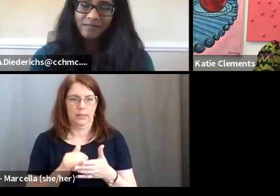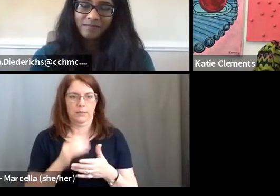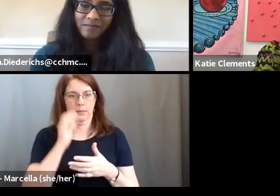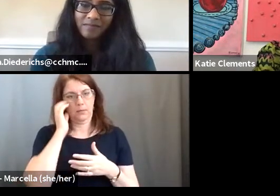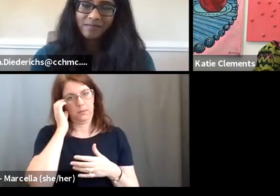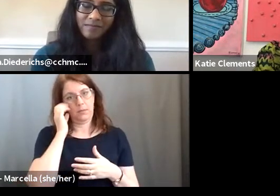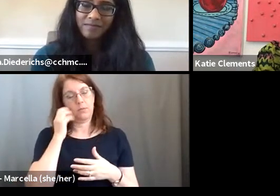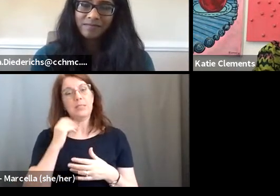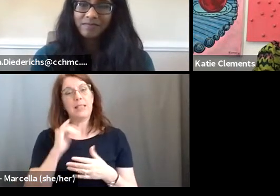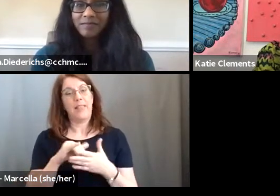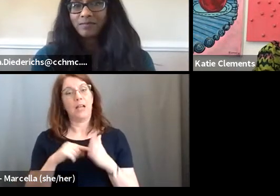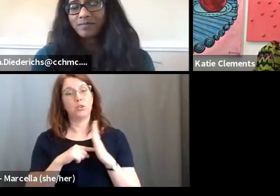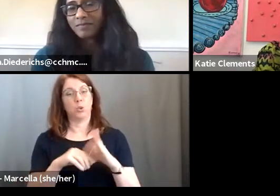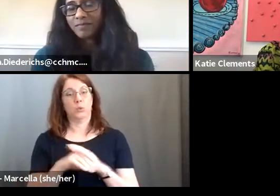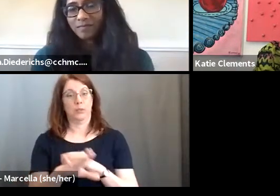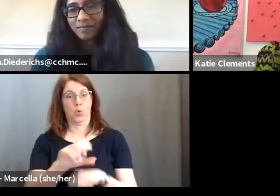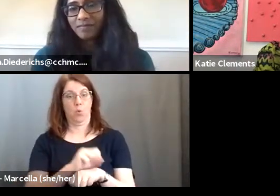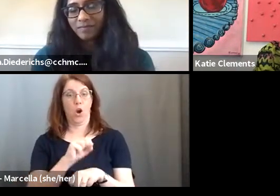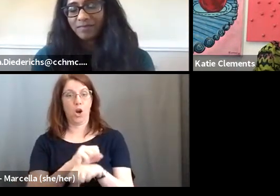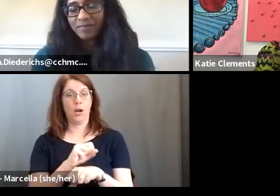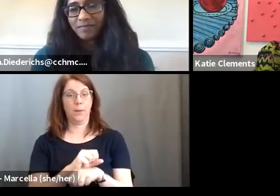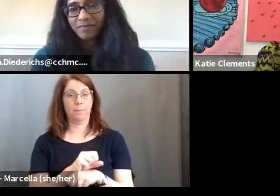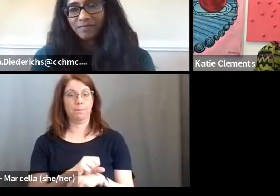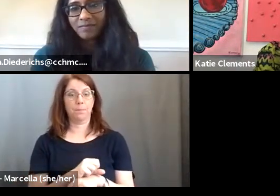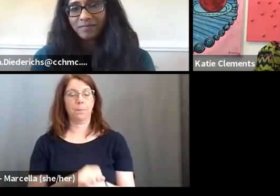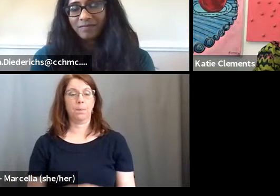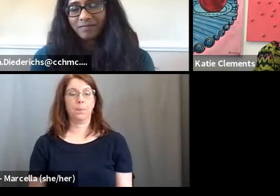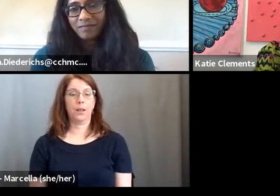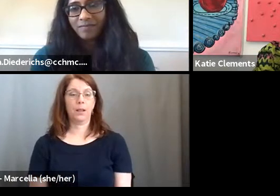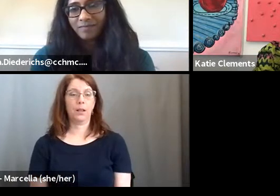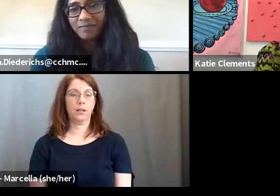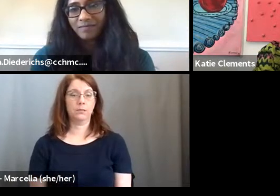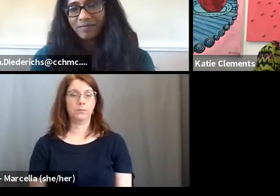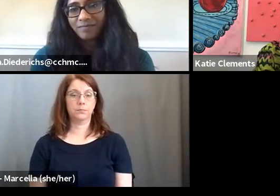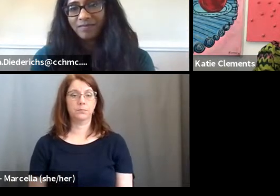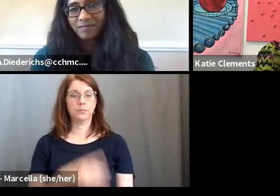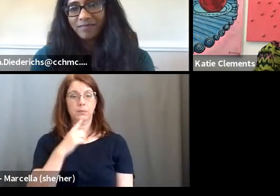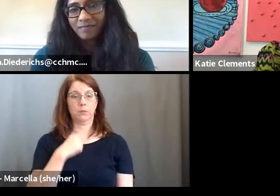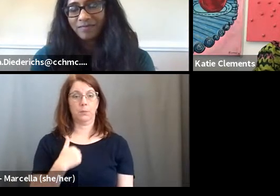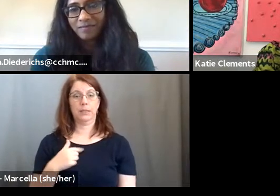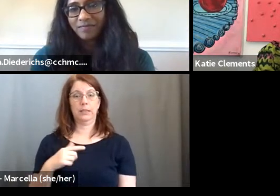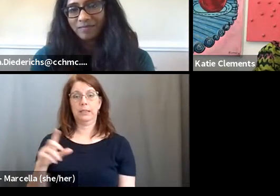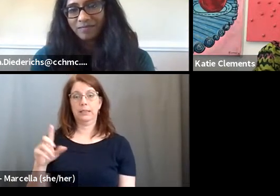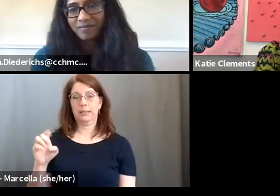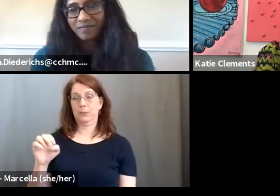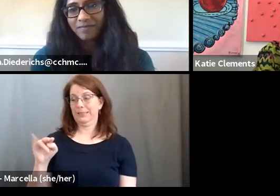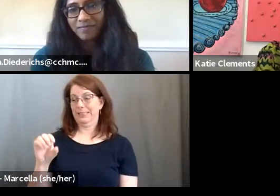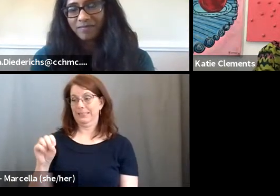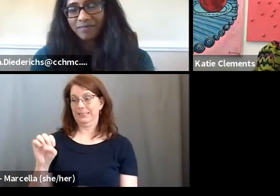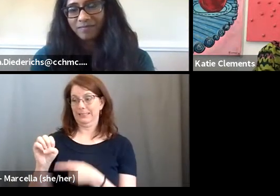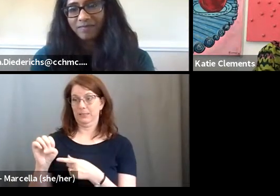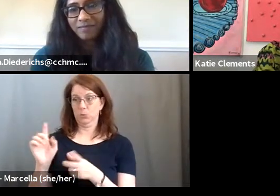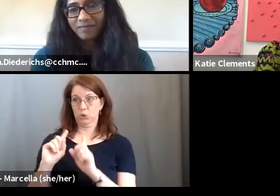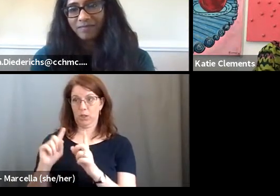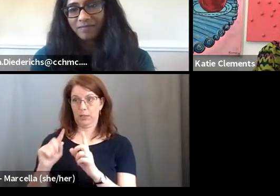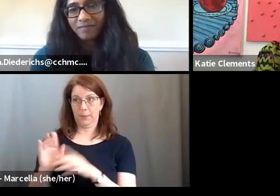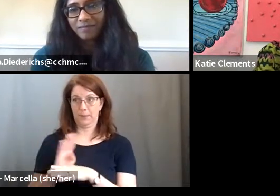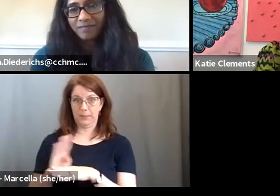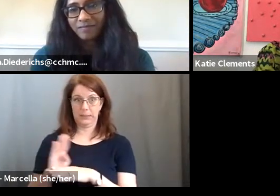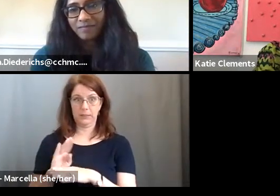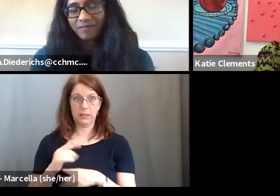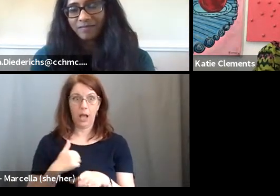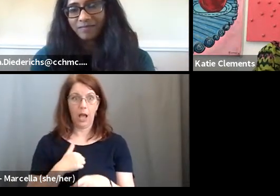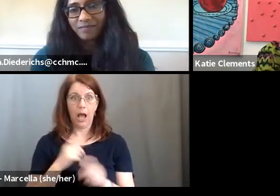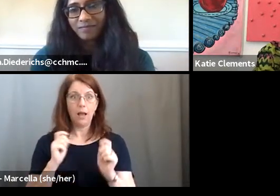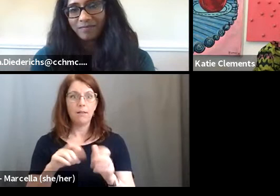in your work. Um, so if, you know, for me, like, like, uh, Denise was talking about the business side of things. I mean, I quickly found that I really